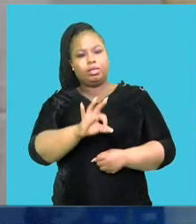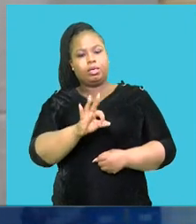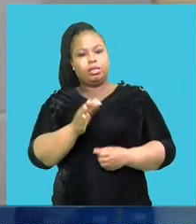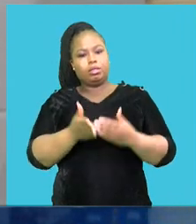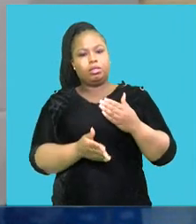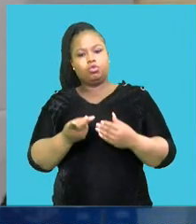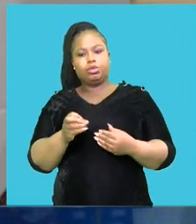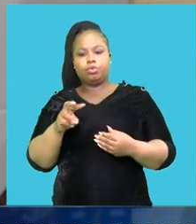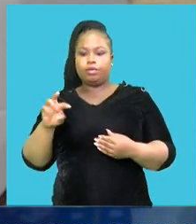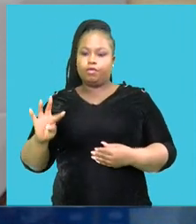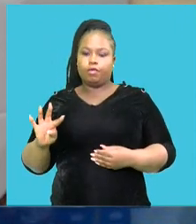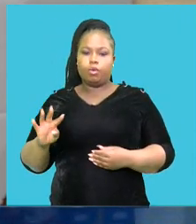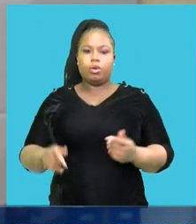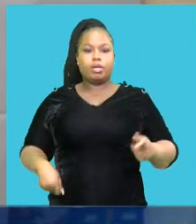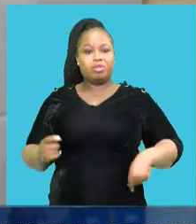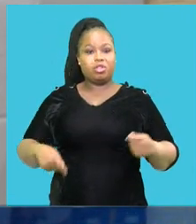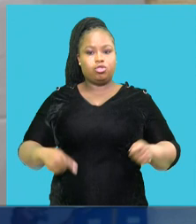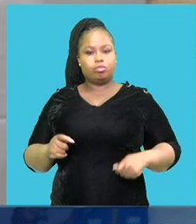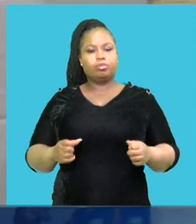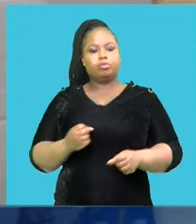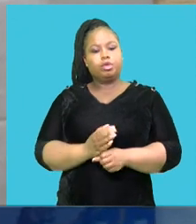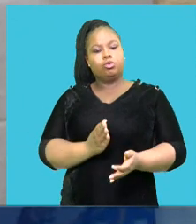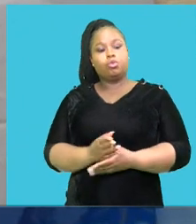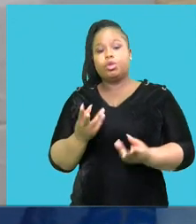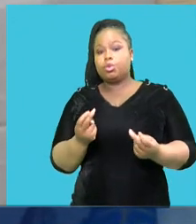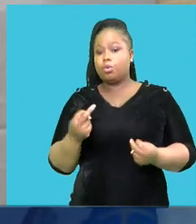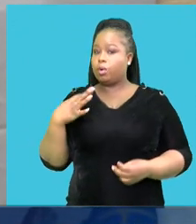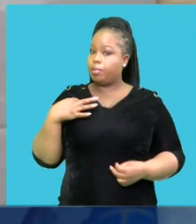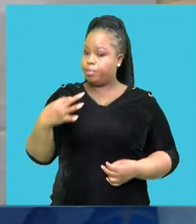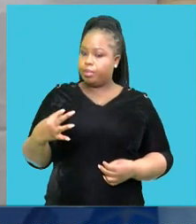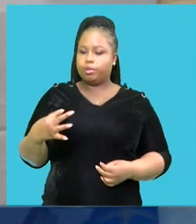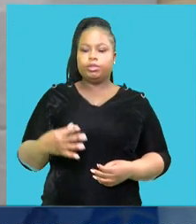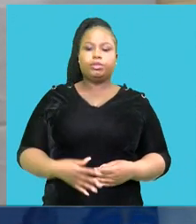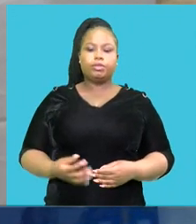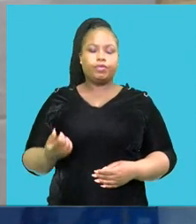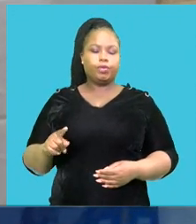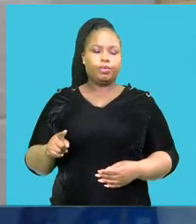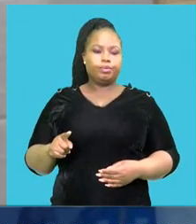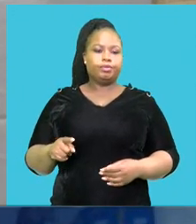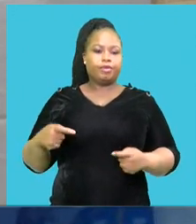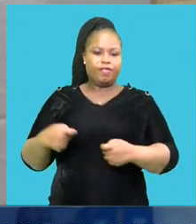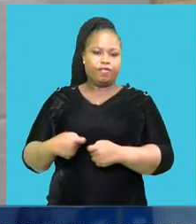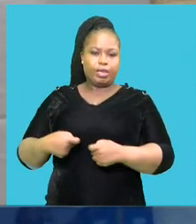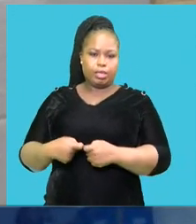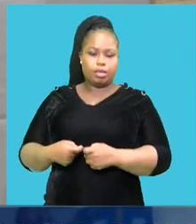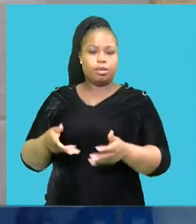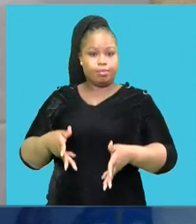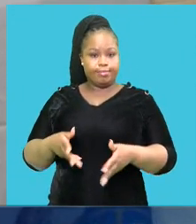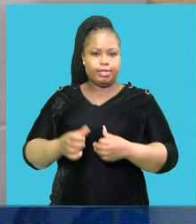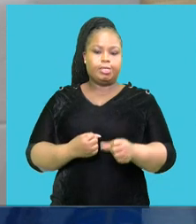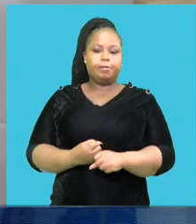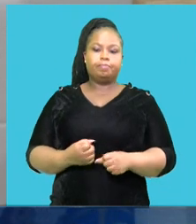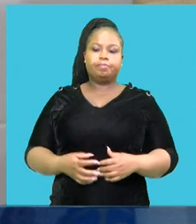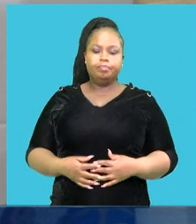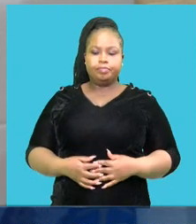actual expenditure to accommodate new applications for funding in the current financial